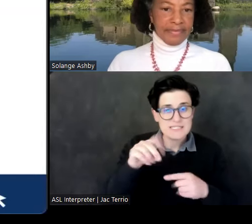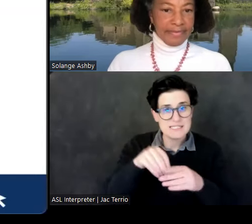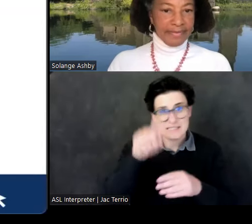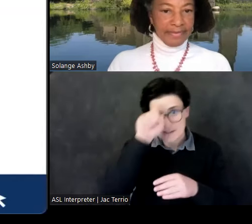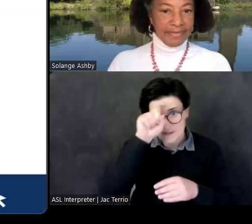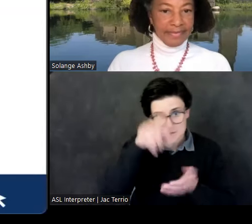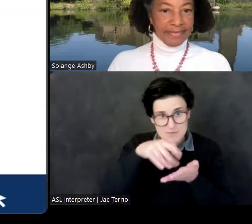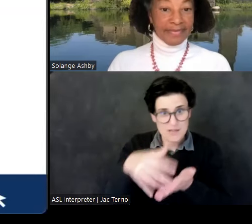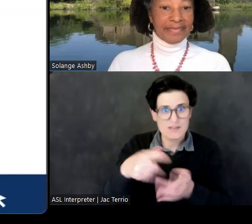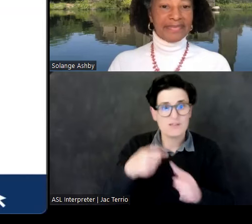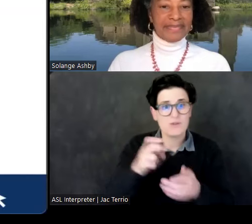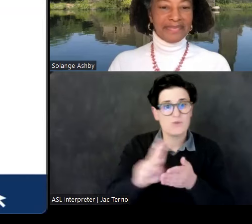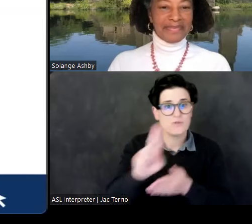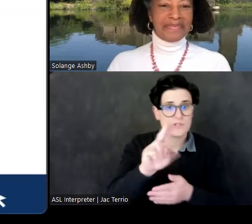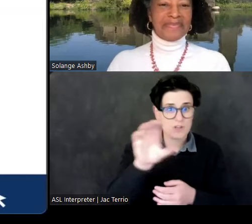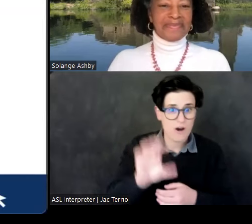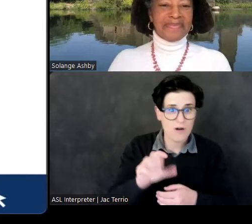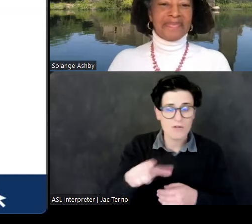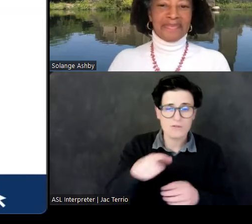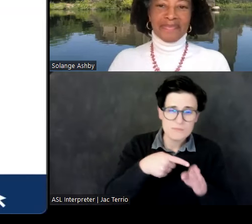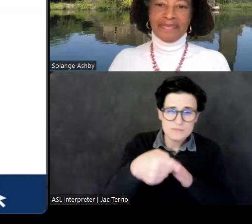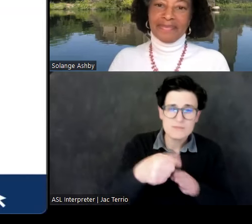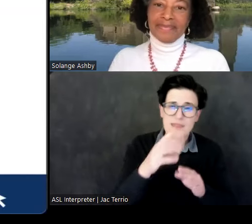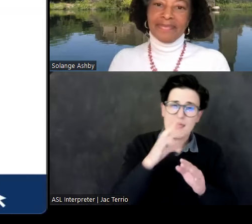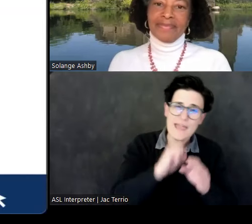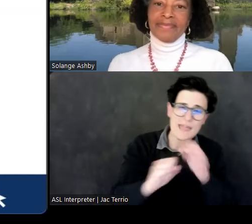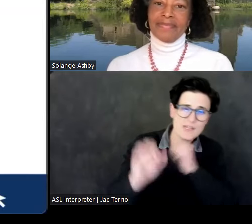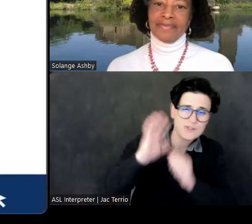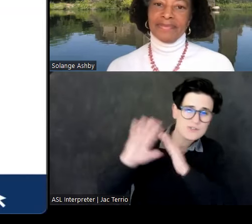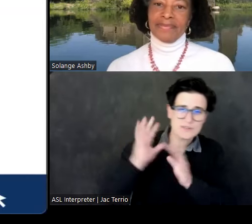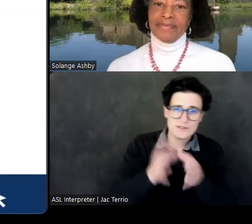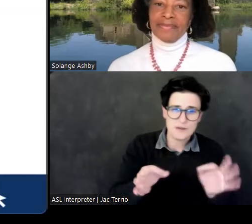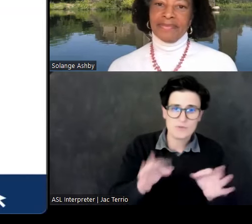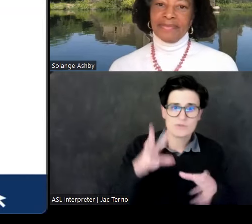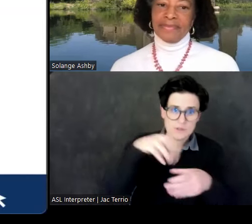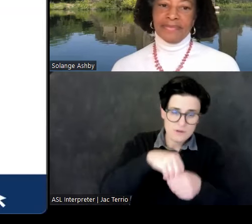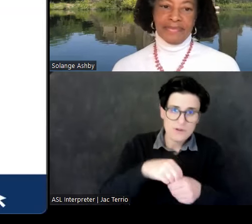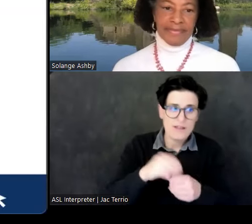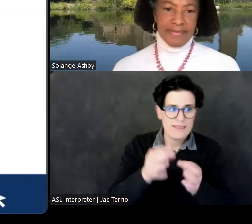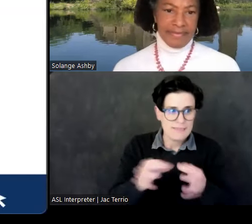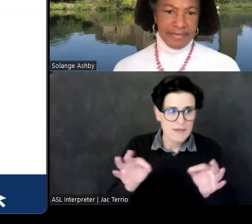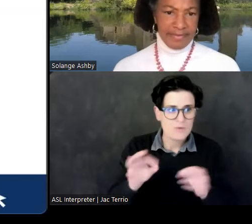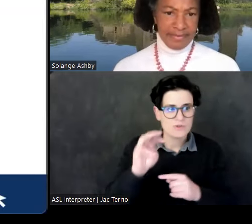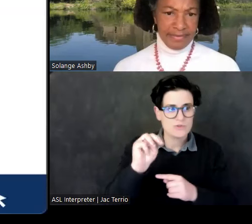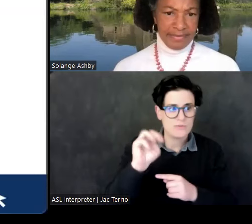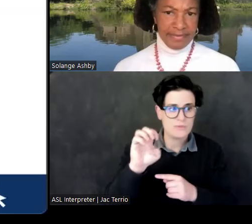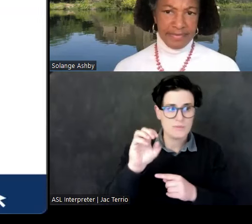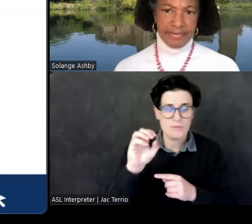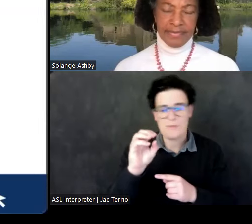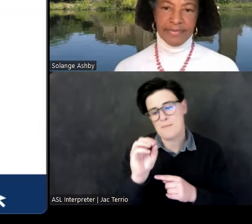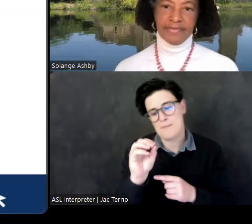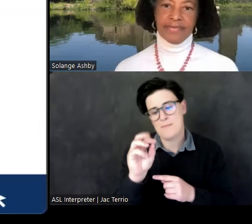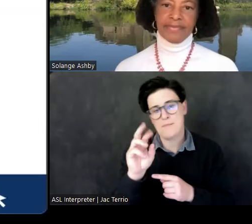specializes in ancient languages, including the language of Moroi and both the hieroglyphics and demotic of Egypt.